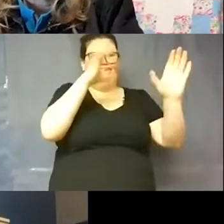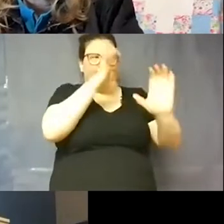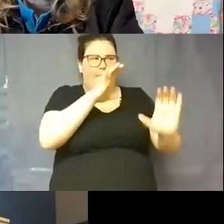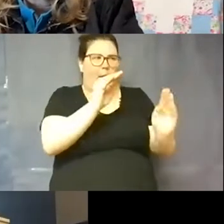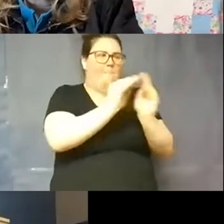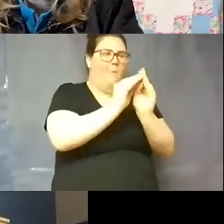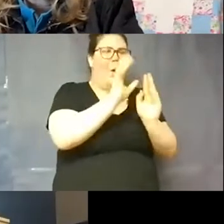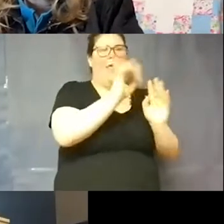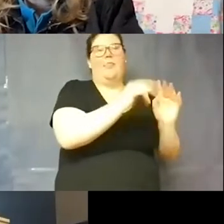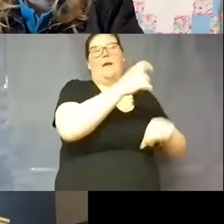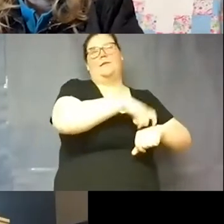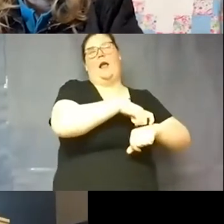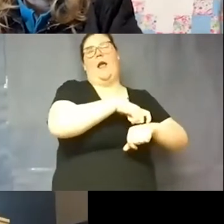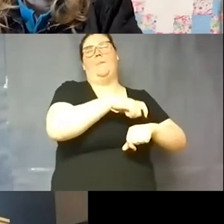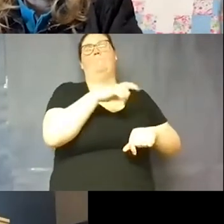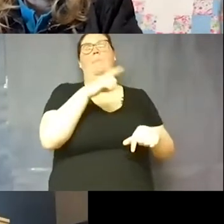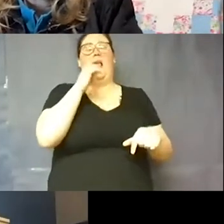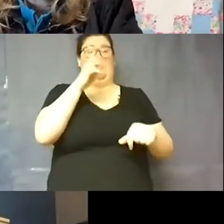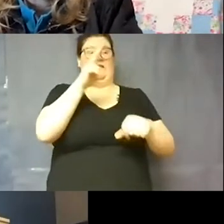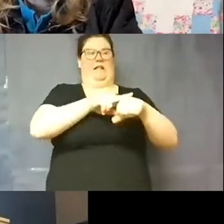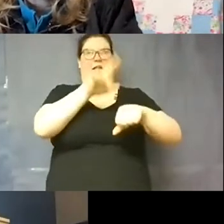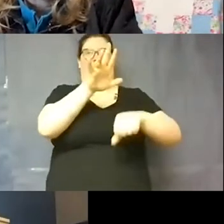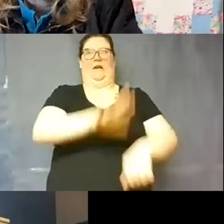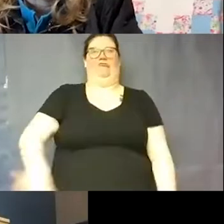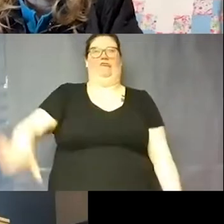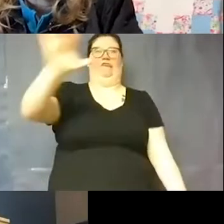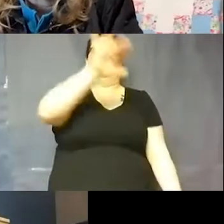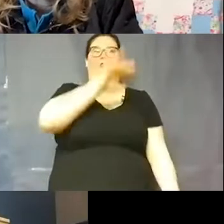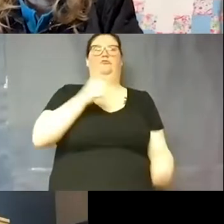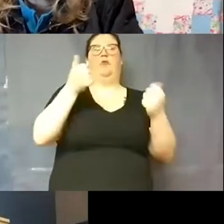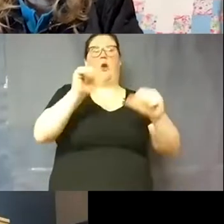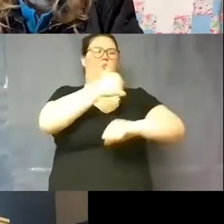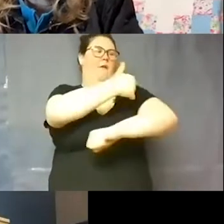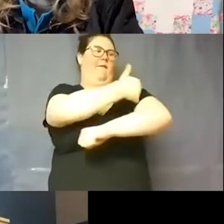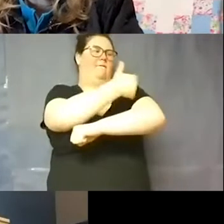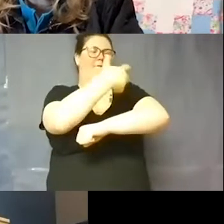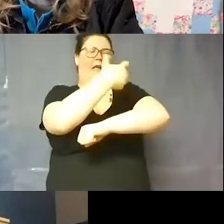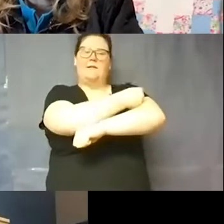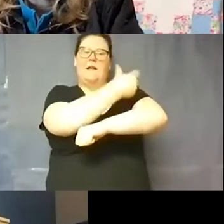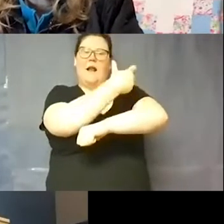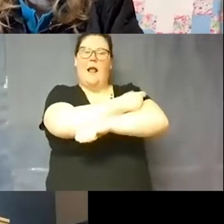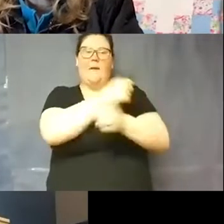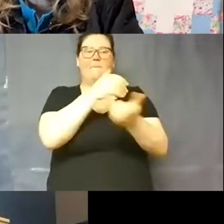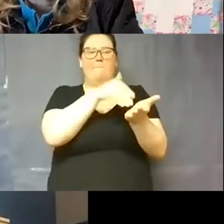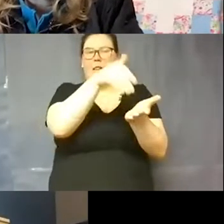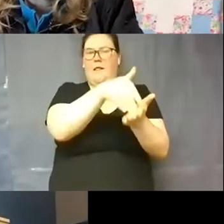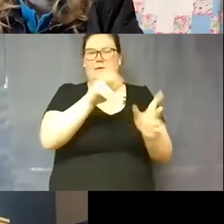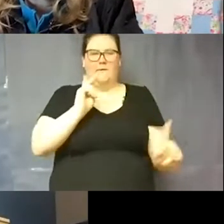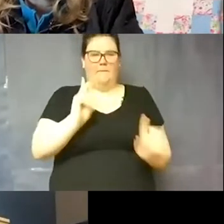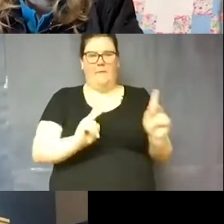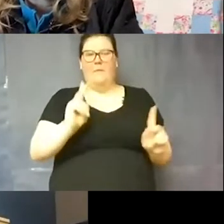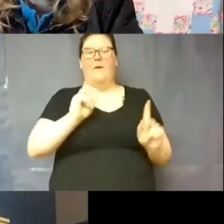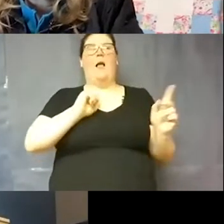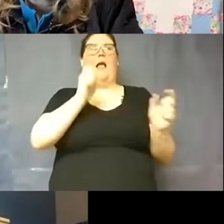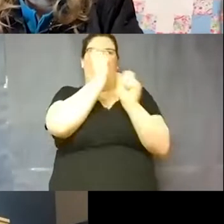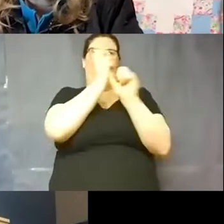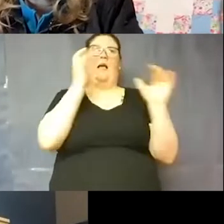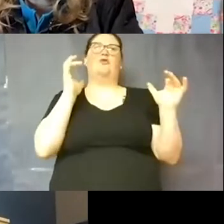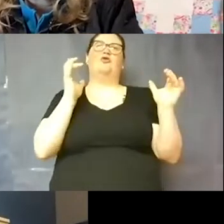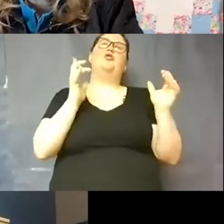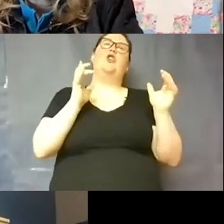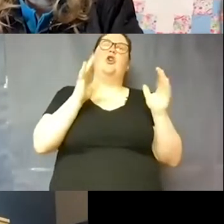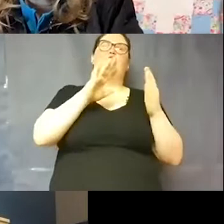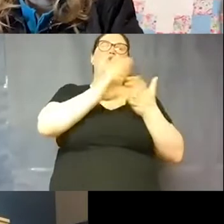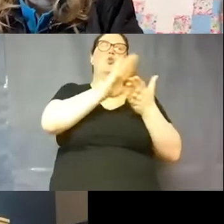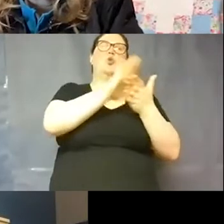You know as we're trying as a nation as we're trying to vaccinate you know millions and millions of people I can imagine that the school nurses